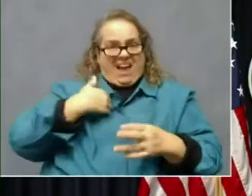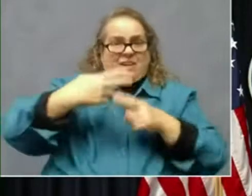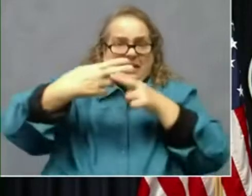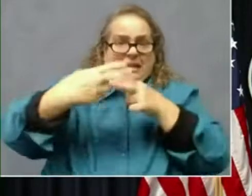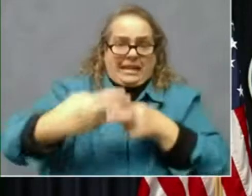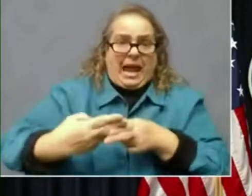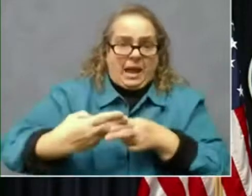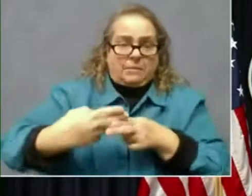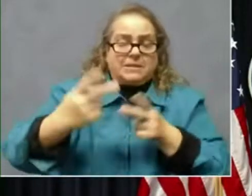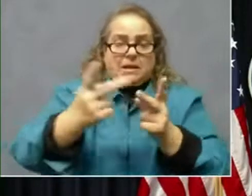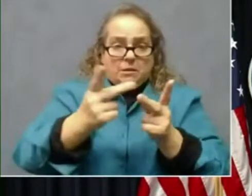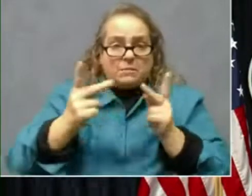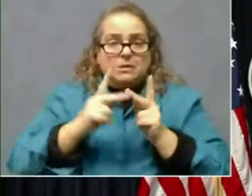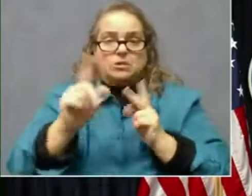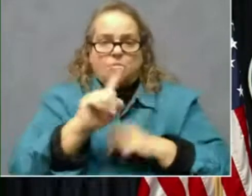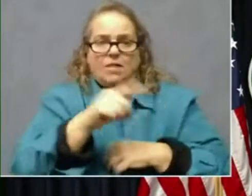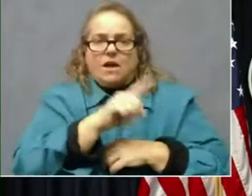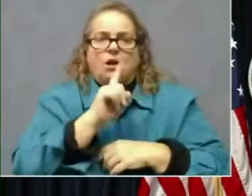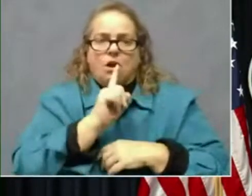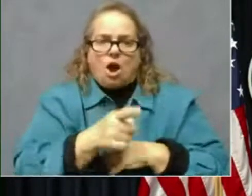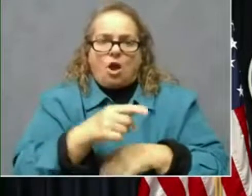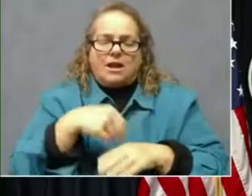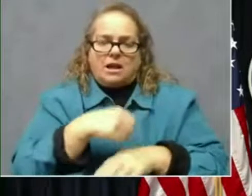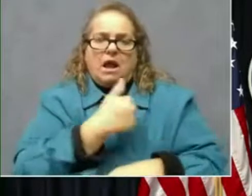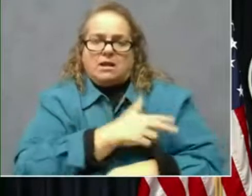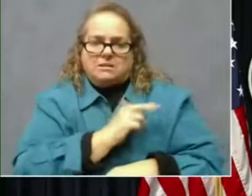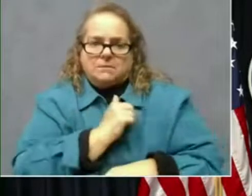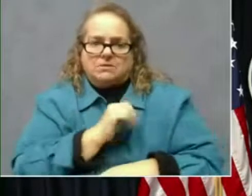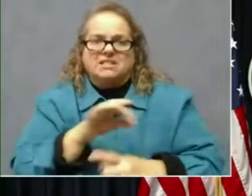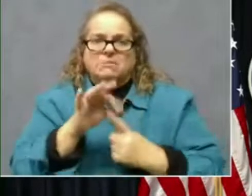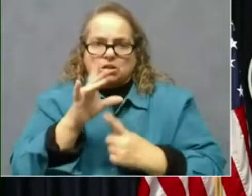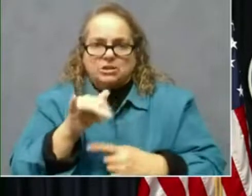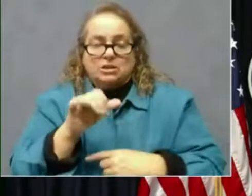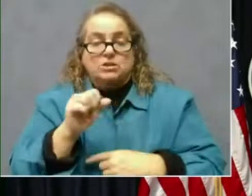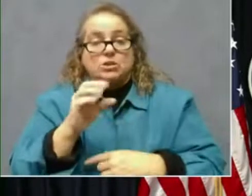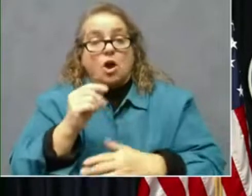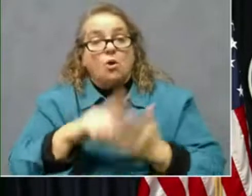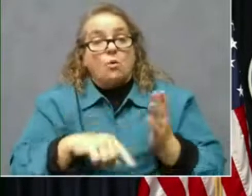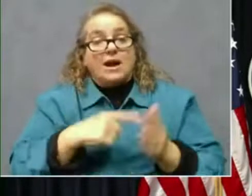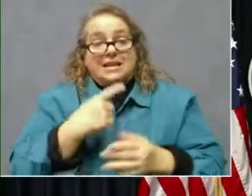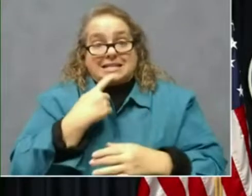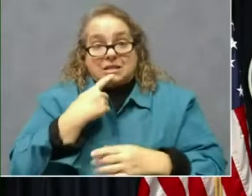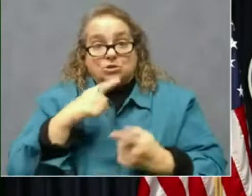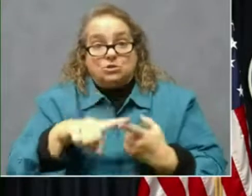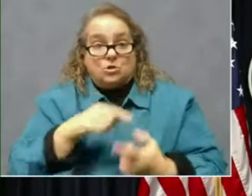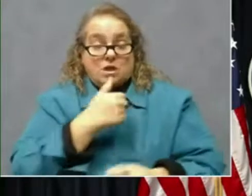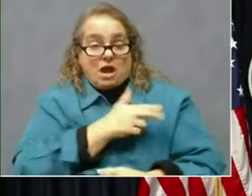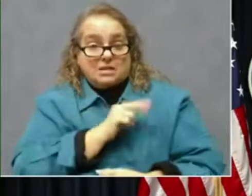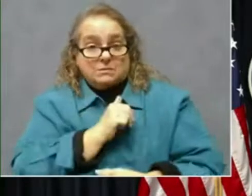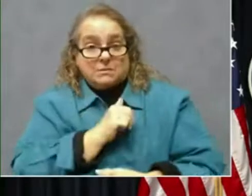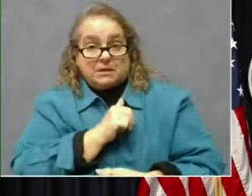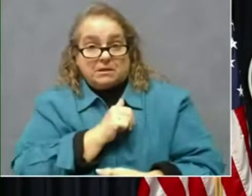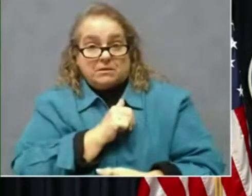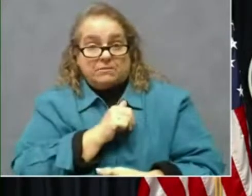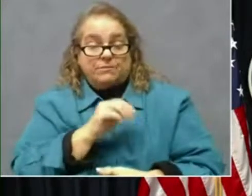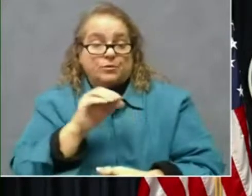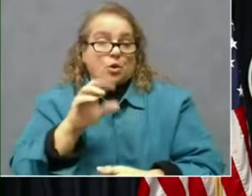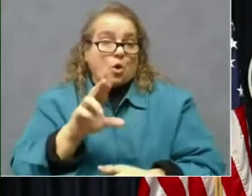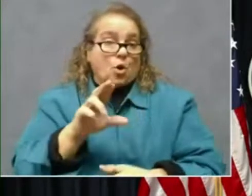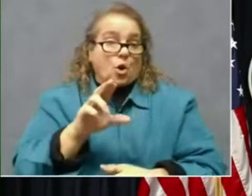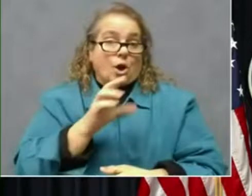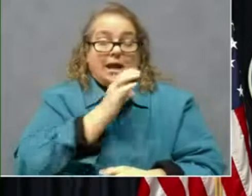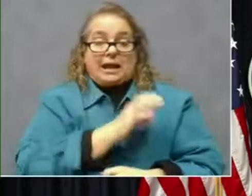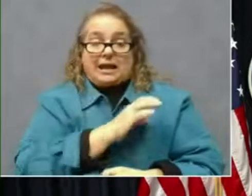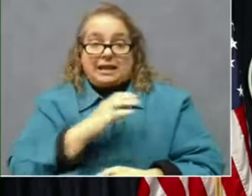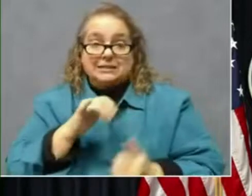places where they are, especially in hospitals. And so what this says to the hospitals or the, or the clinics that are getting